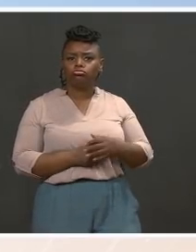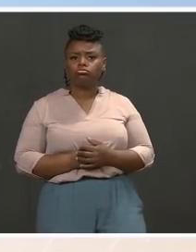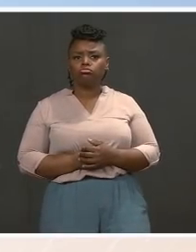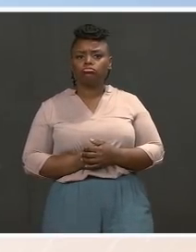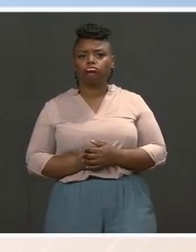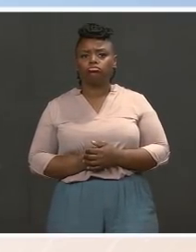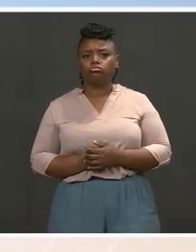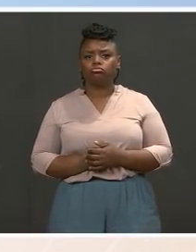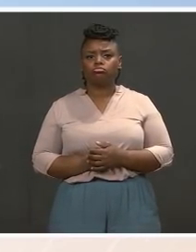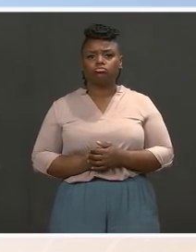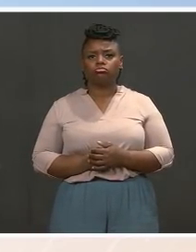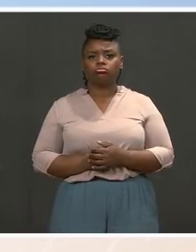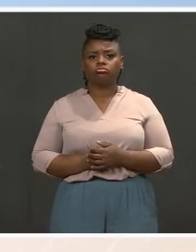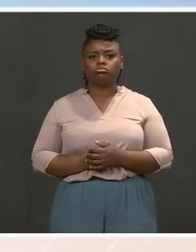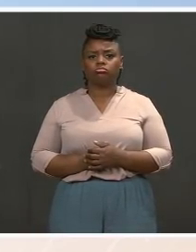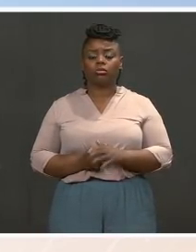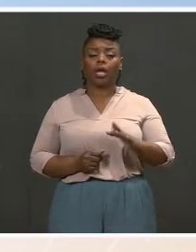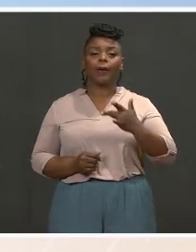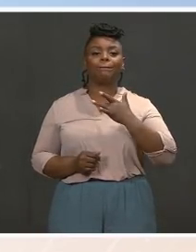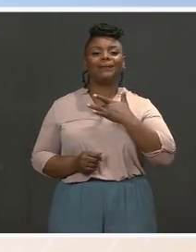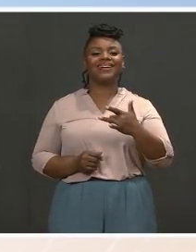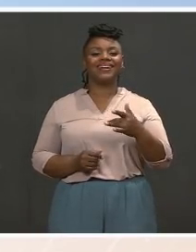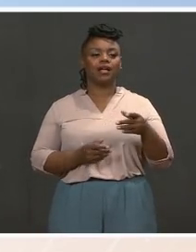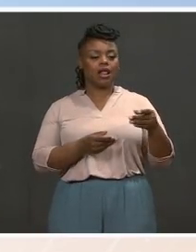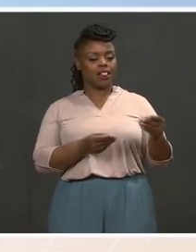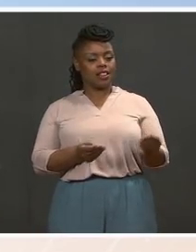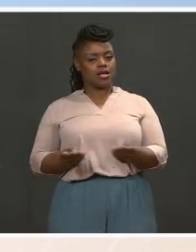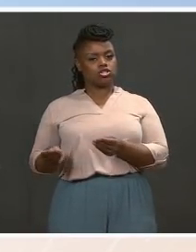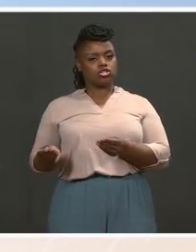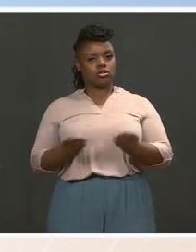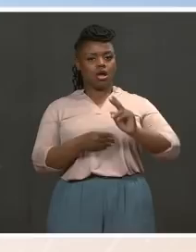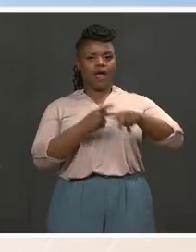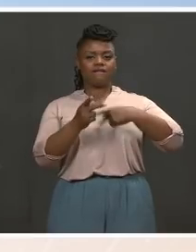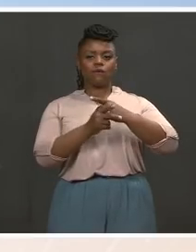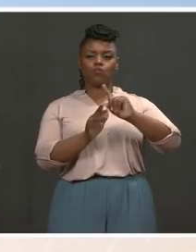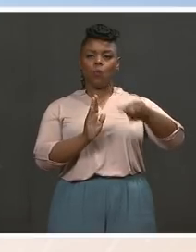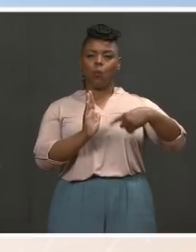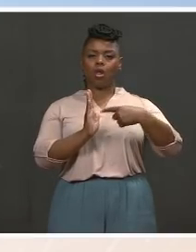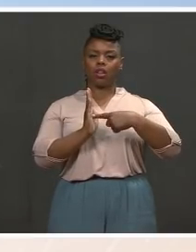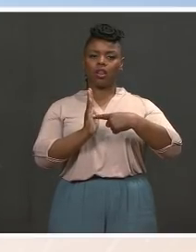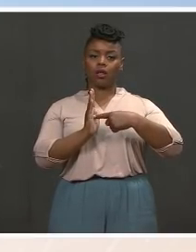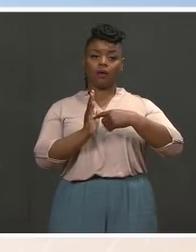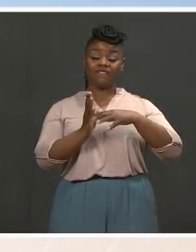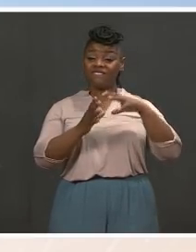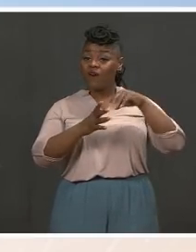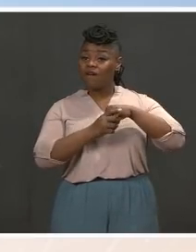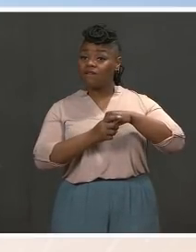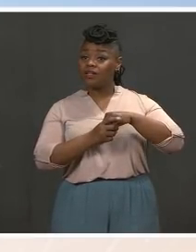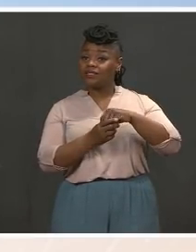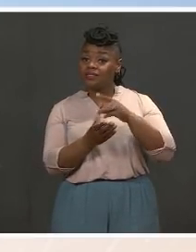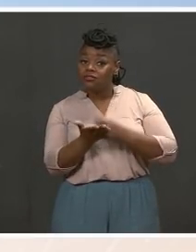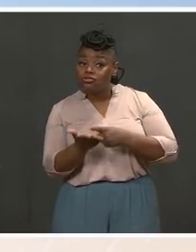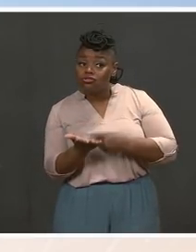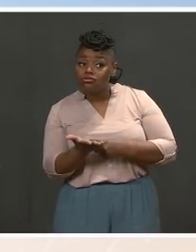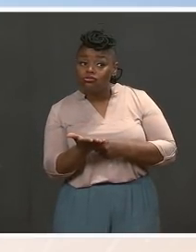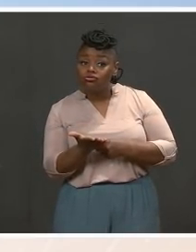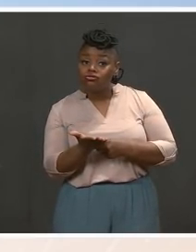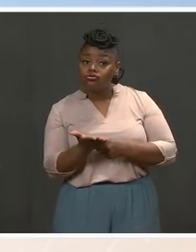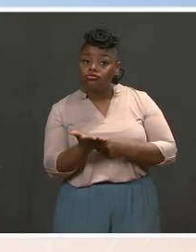– typically have a seat at the table on a range of issues. So, whether it is healthcare or climate or